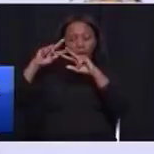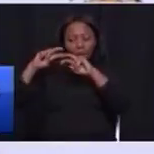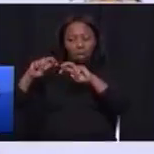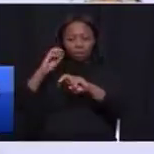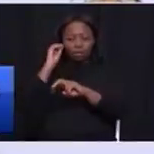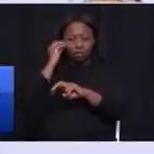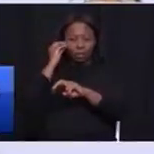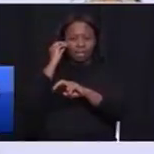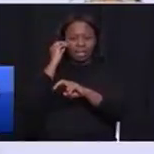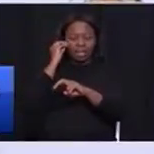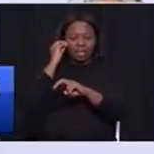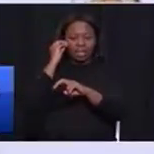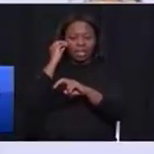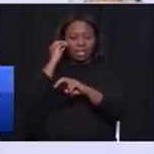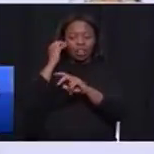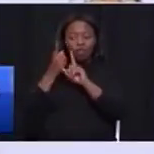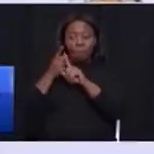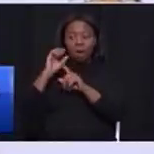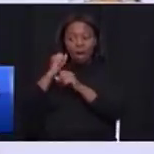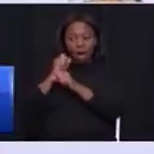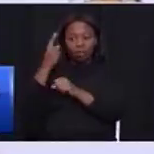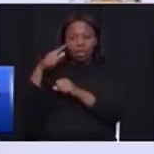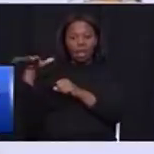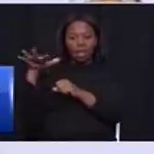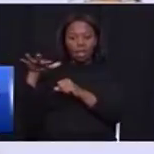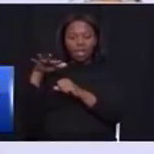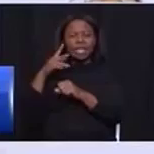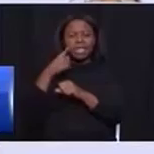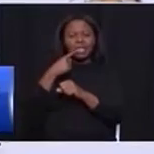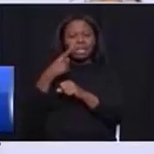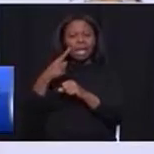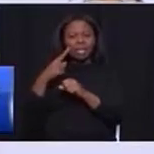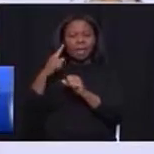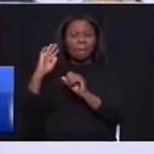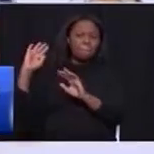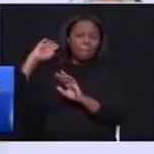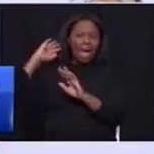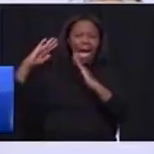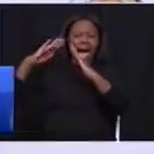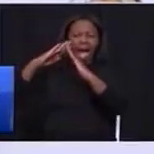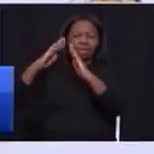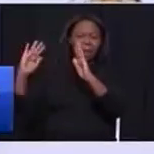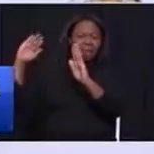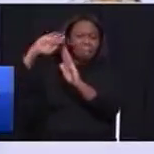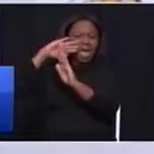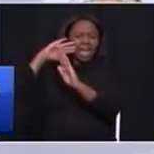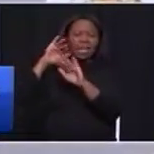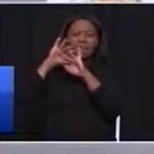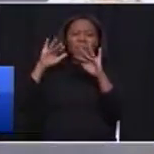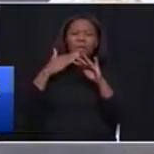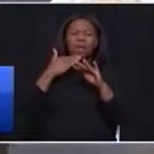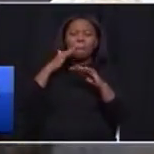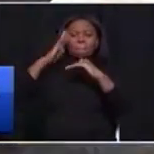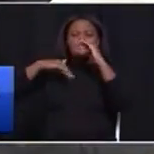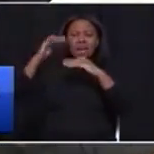Houghton City Region Observatory that shows that the number of backyards, in other words, people in the townships have built,